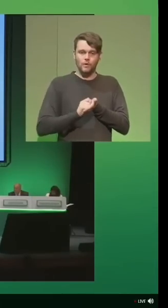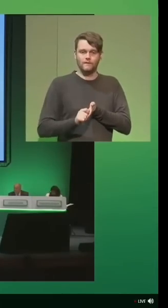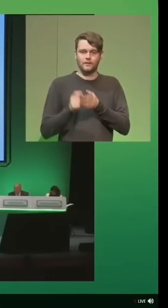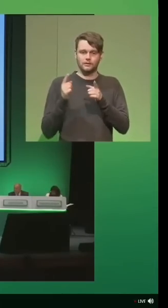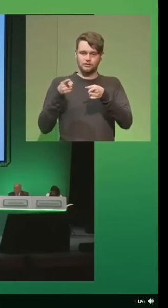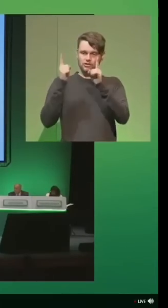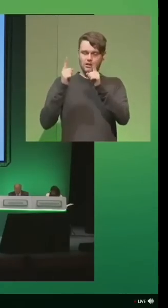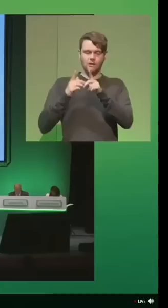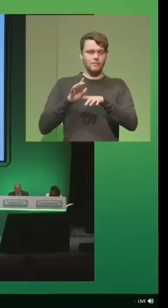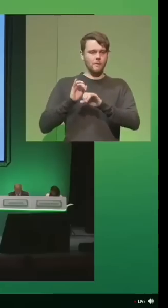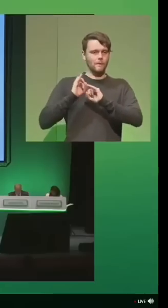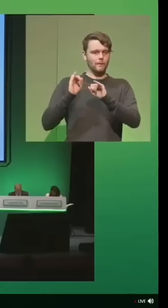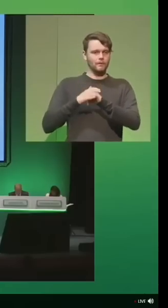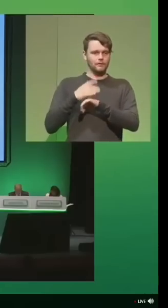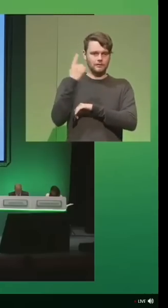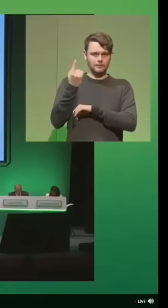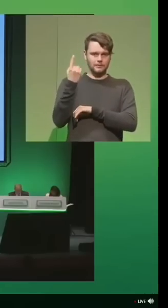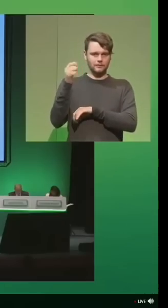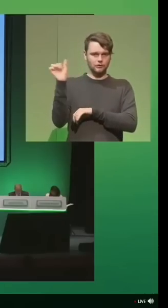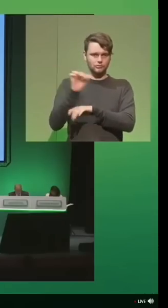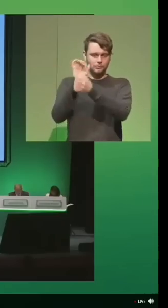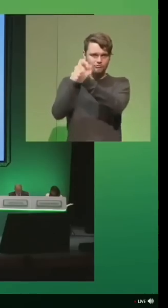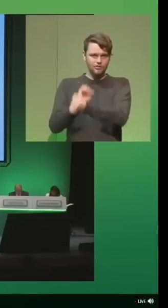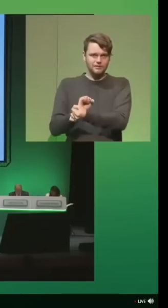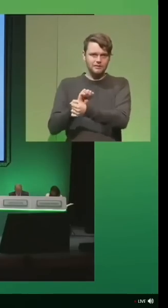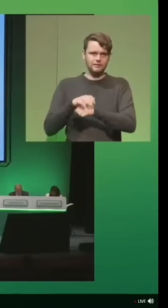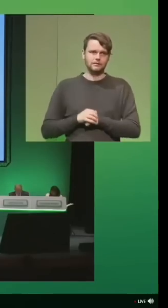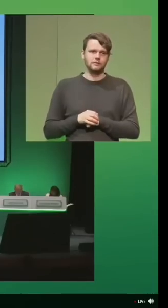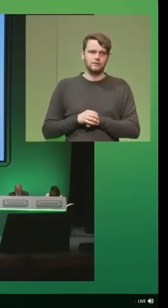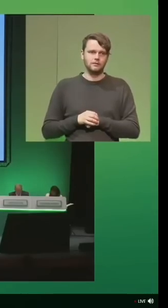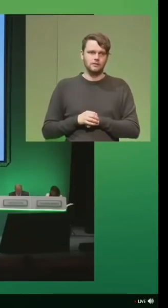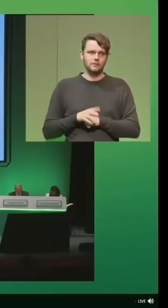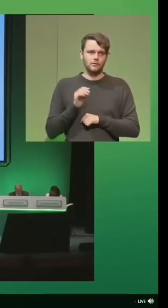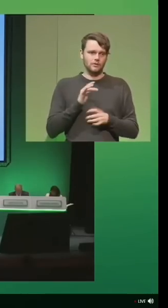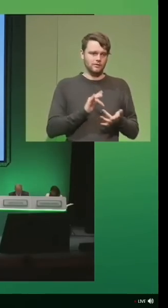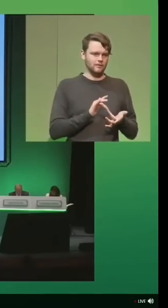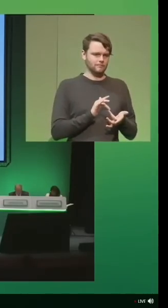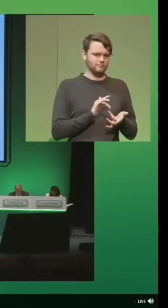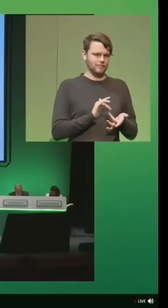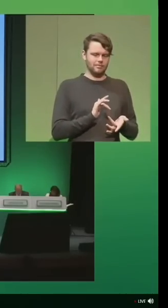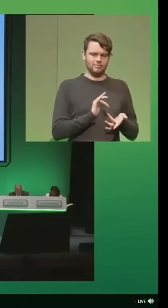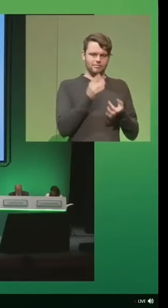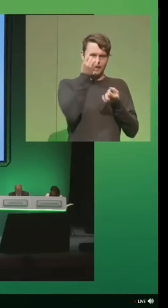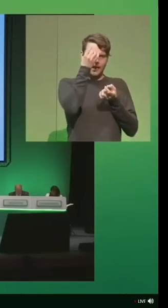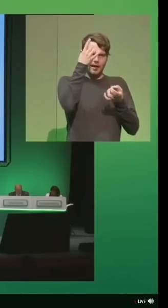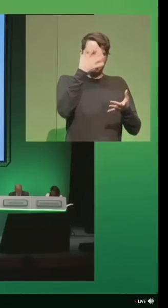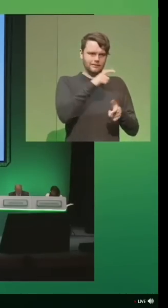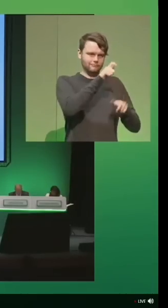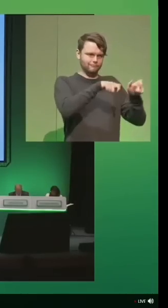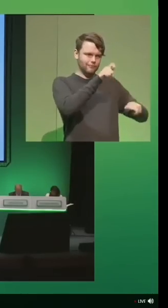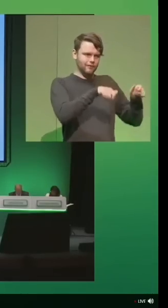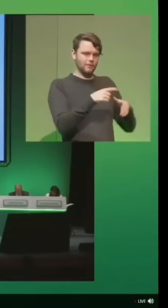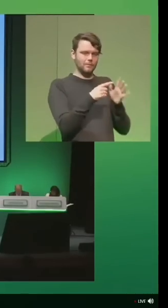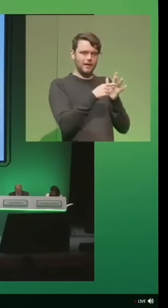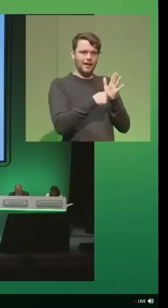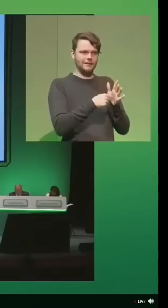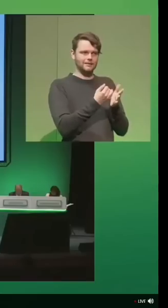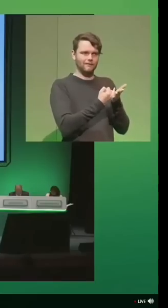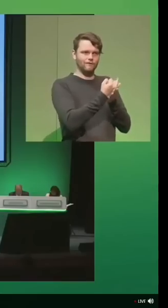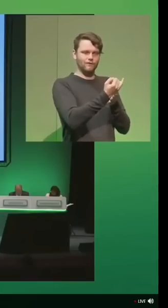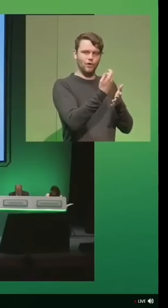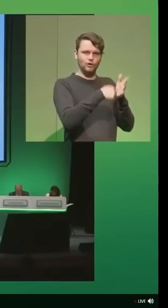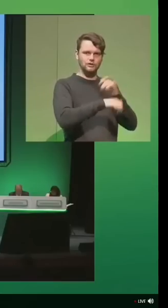found wanting. She should be in prison instead of the innocent postmasters who are victims of IT fraud.